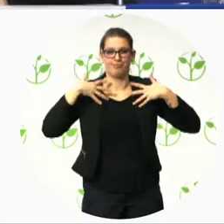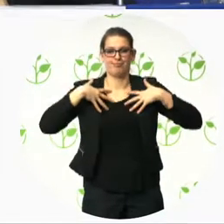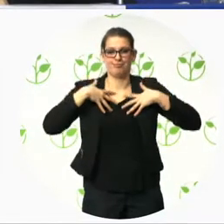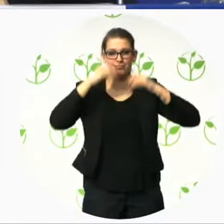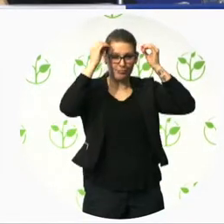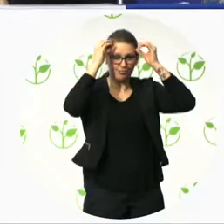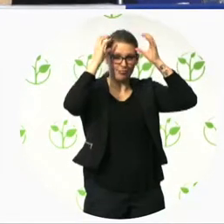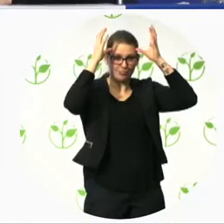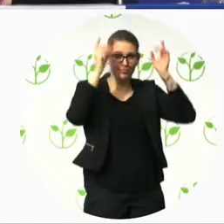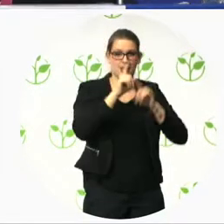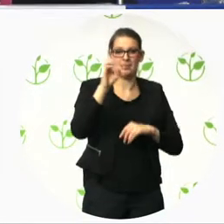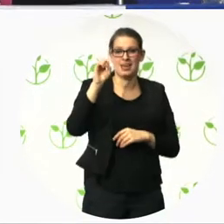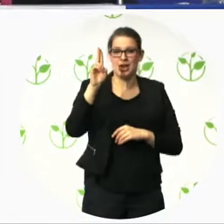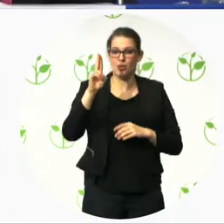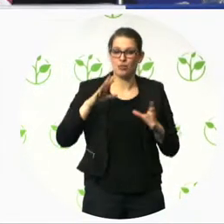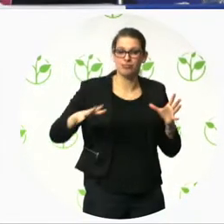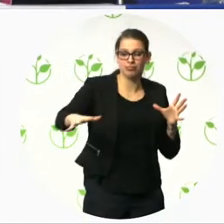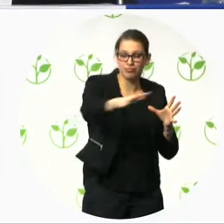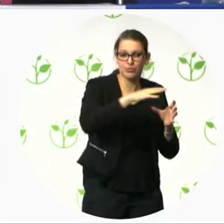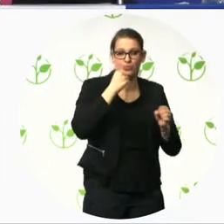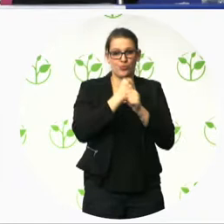efficient transition to accessibility.